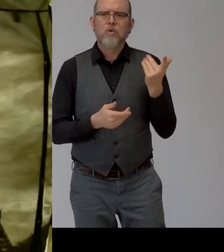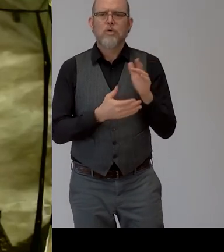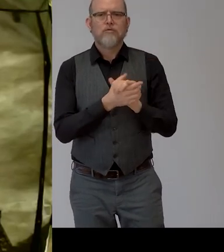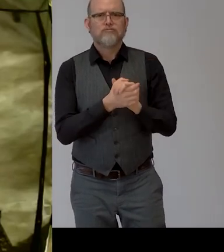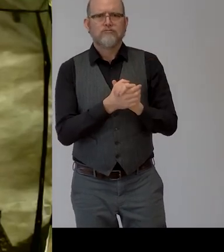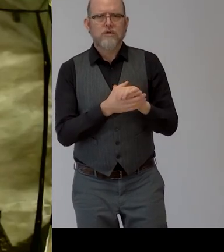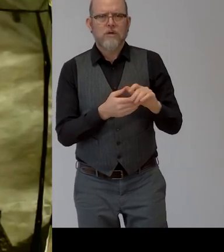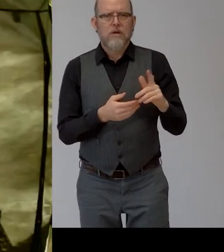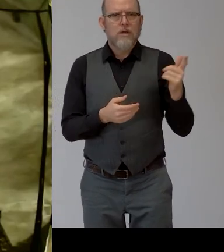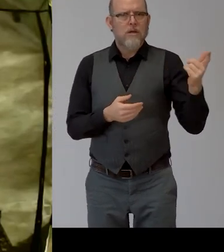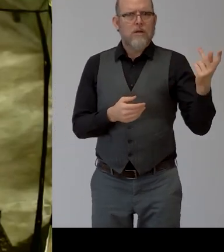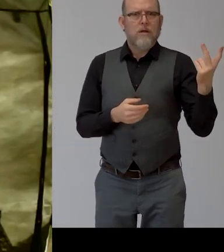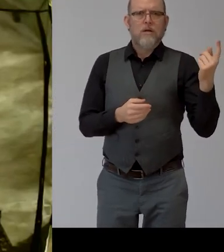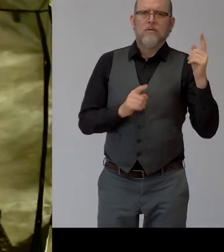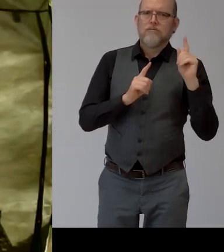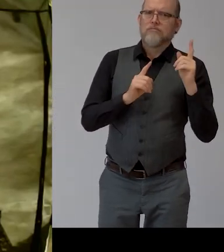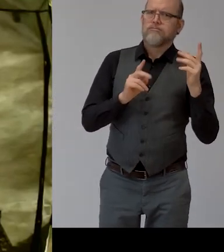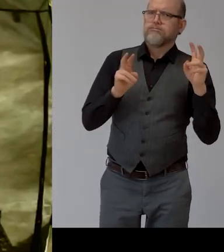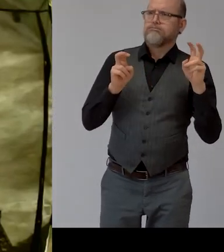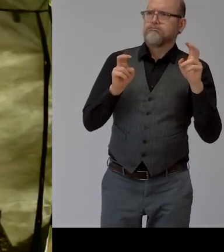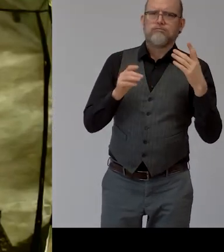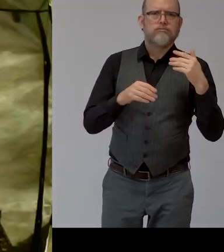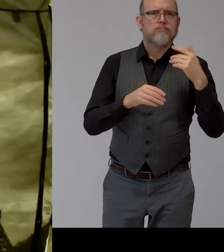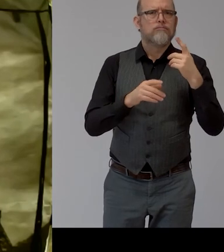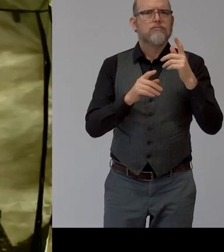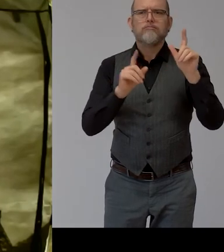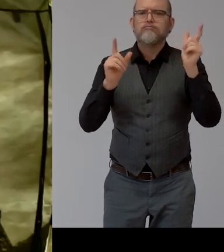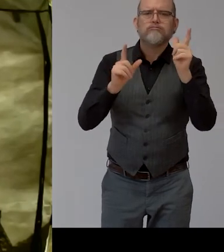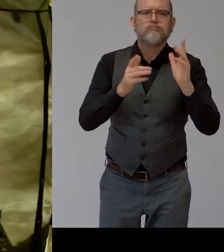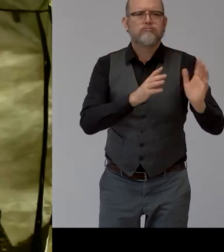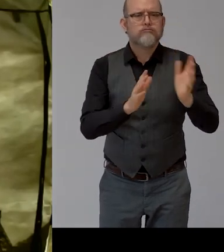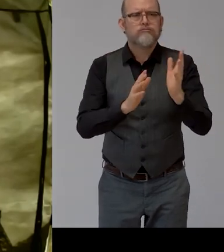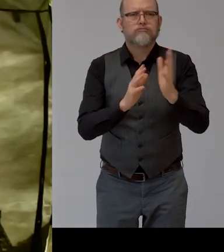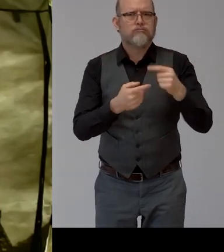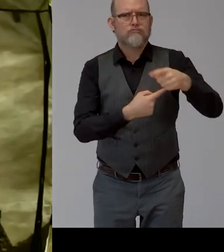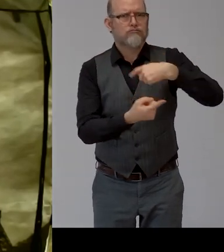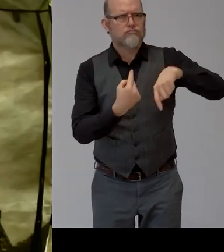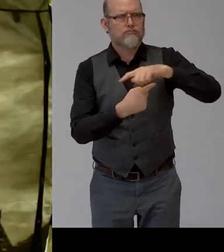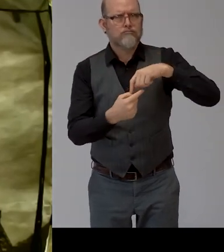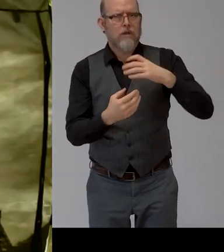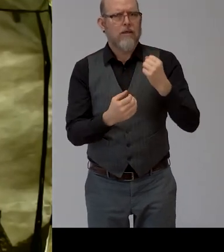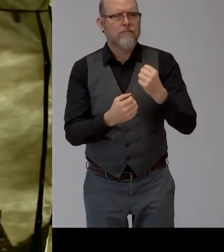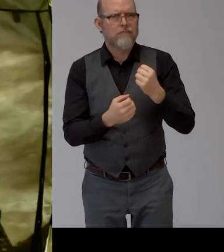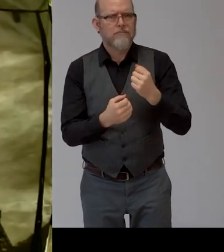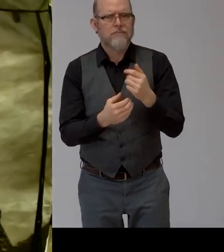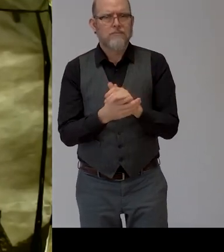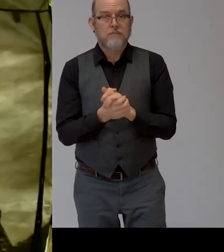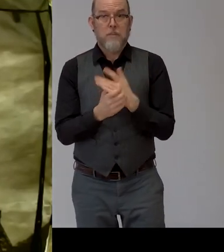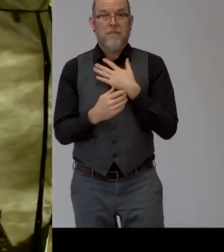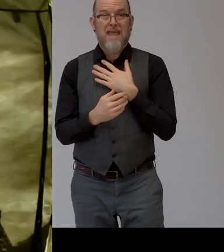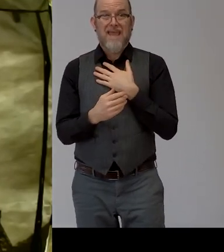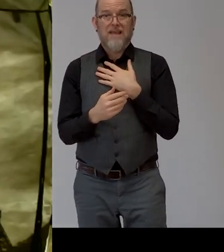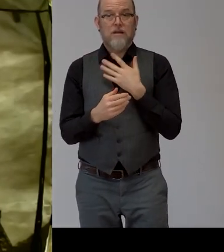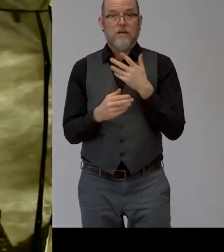deaf also and she brought another friend and my direct manager was a hearing person